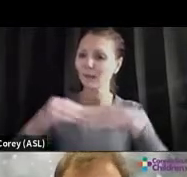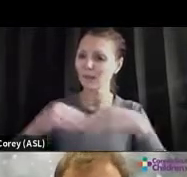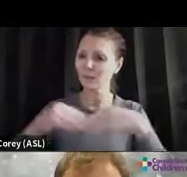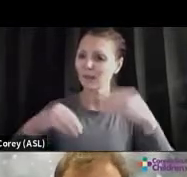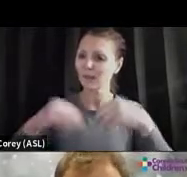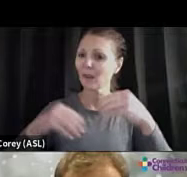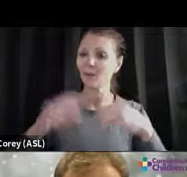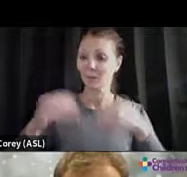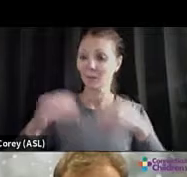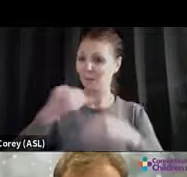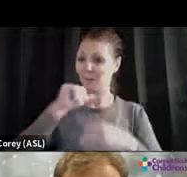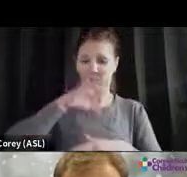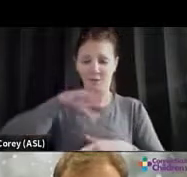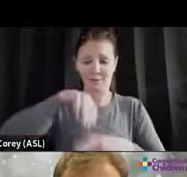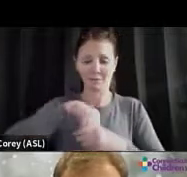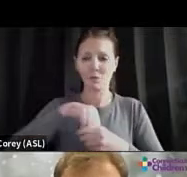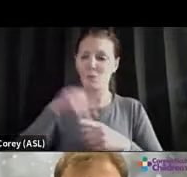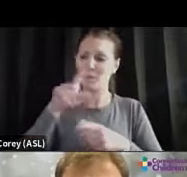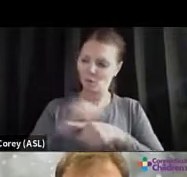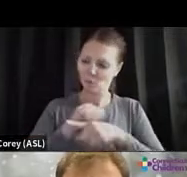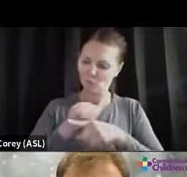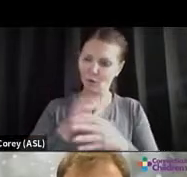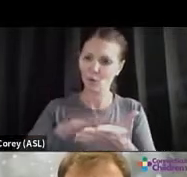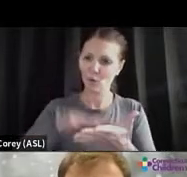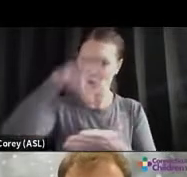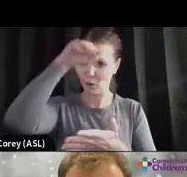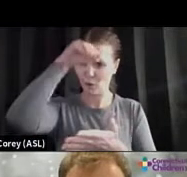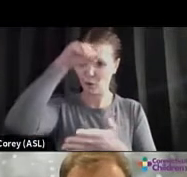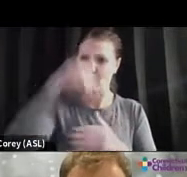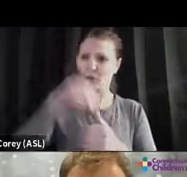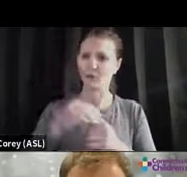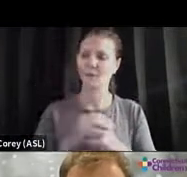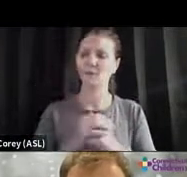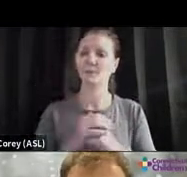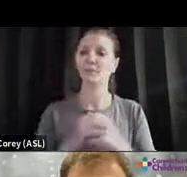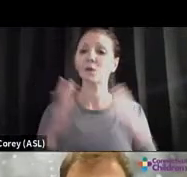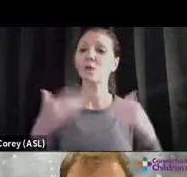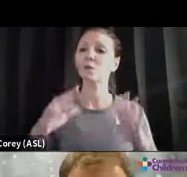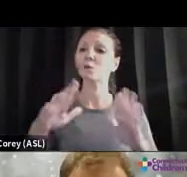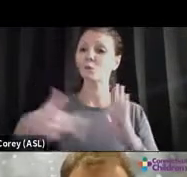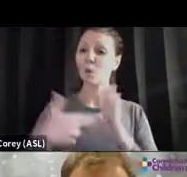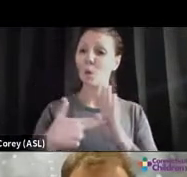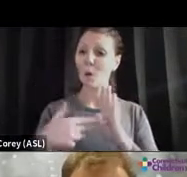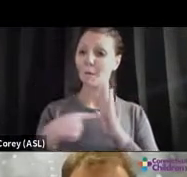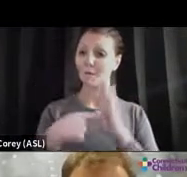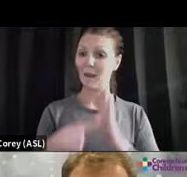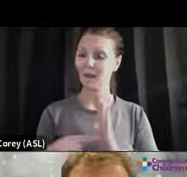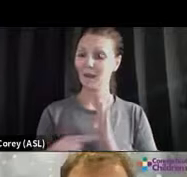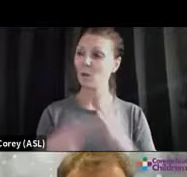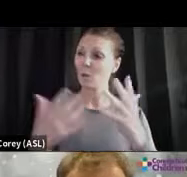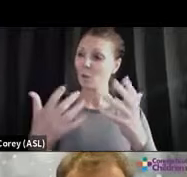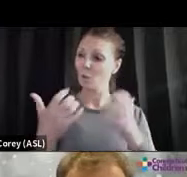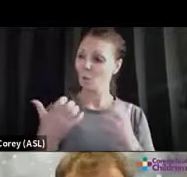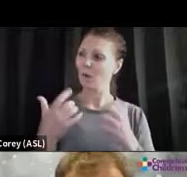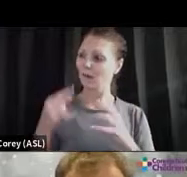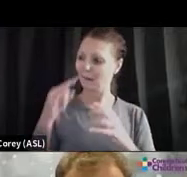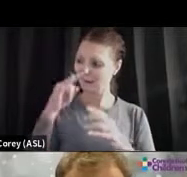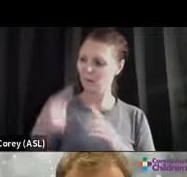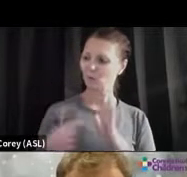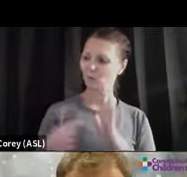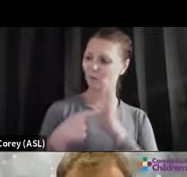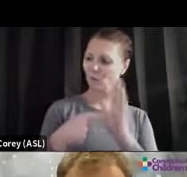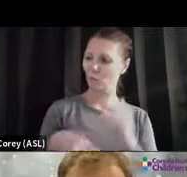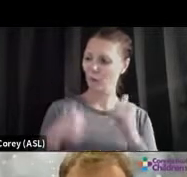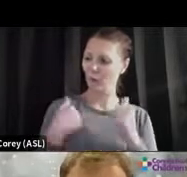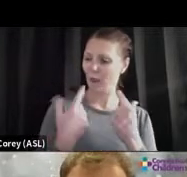And role model kindness and compassion. We want our kids to emulate what we're doing. So pass that kindness on. And if you do